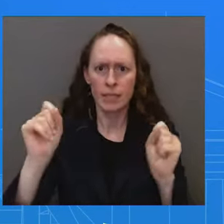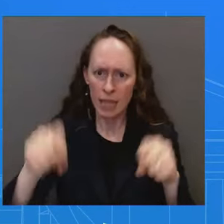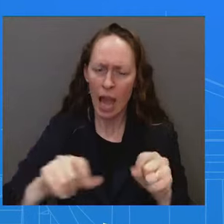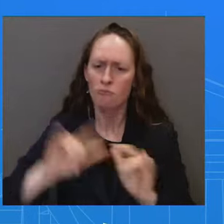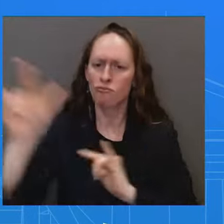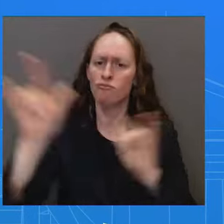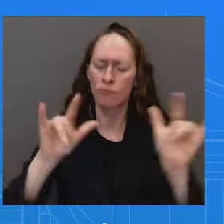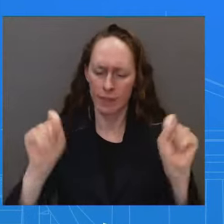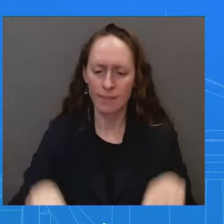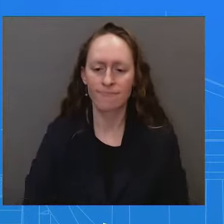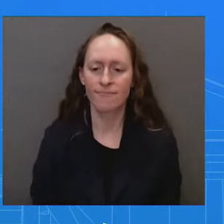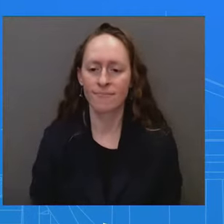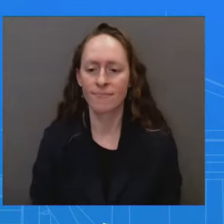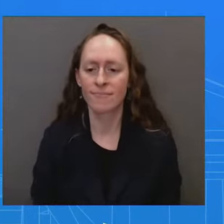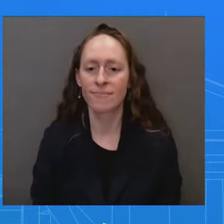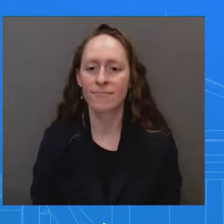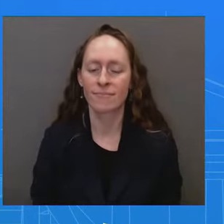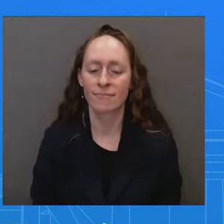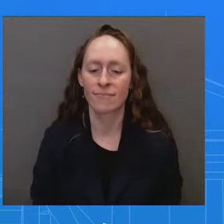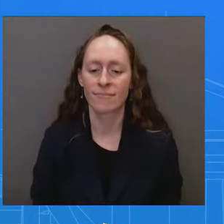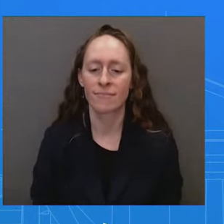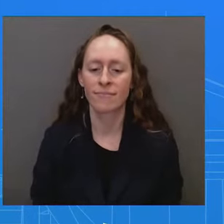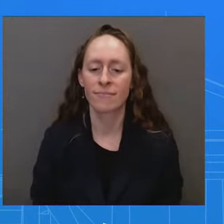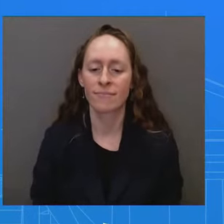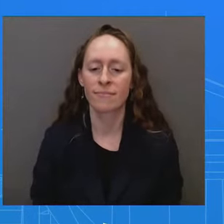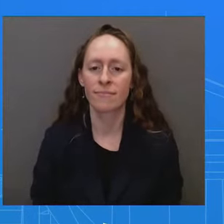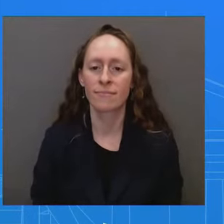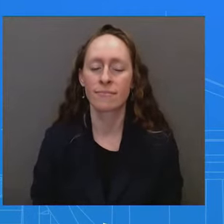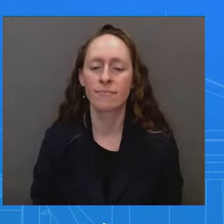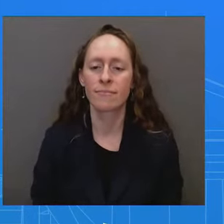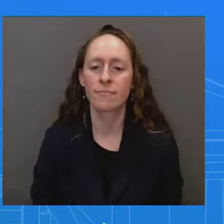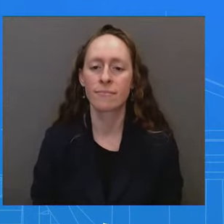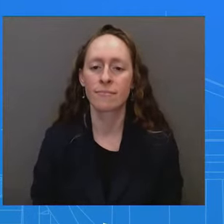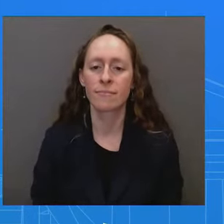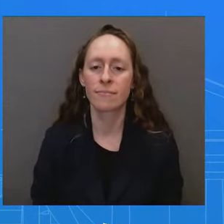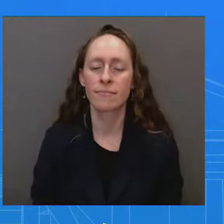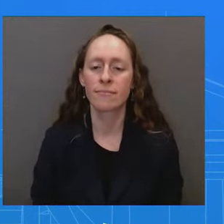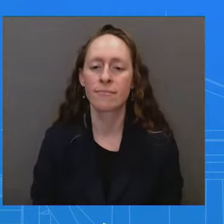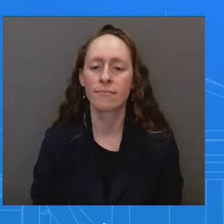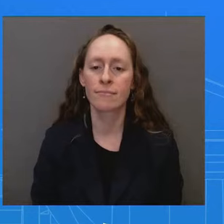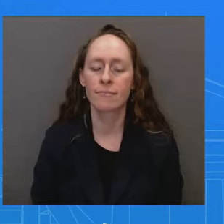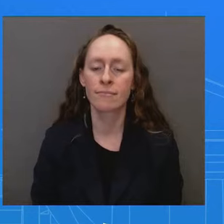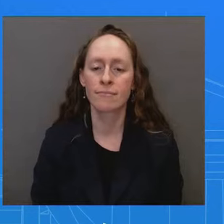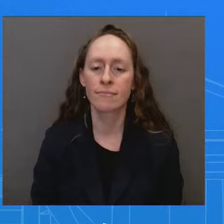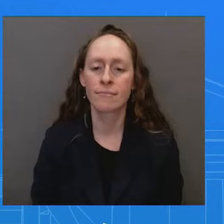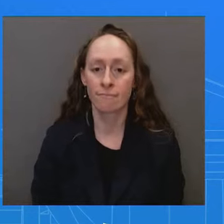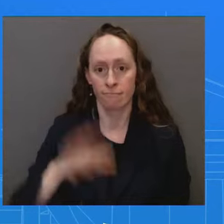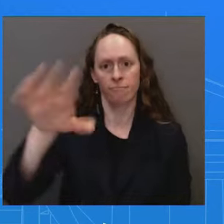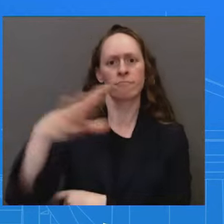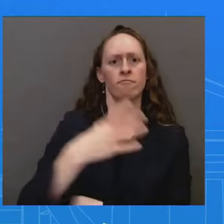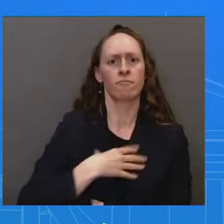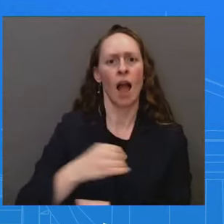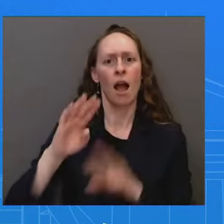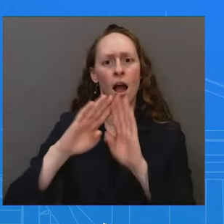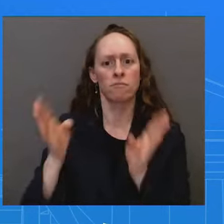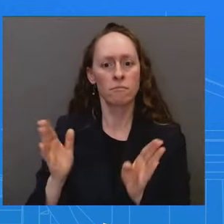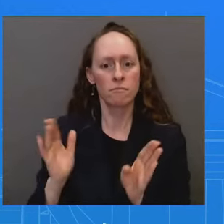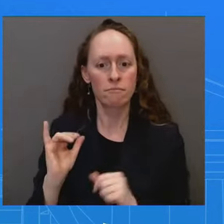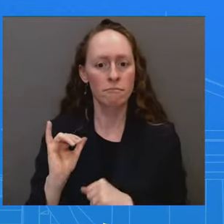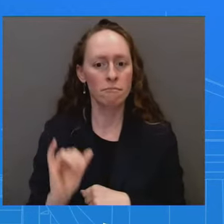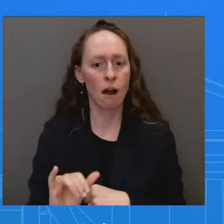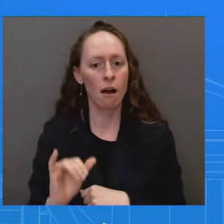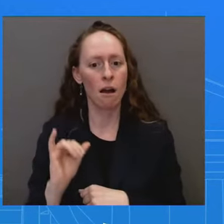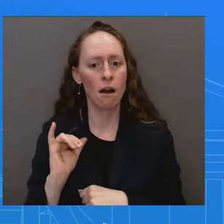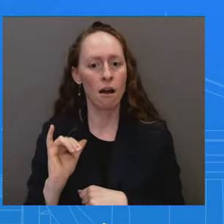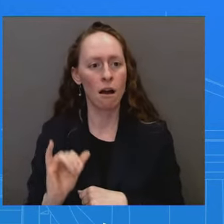the White House found out last Thursday that the Secretary was in the hospital, did somebody ask the Pentagon why and not get an answer from the